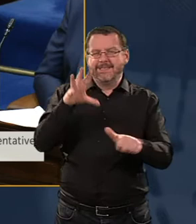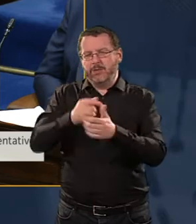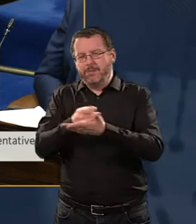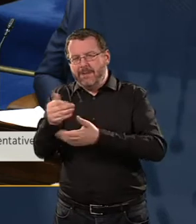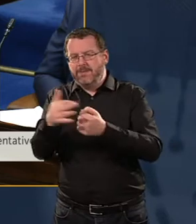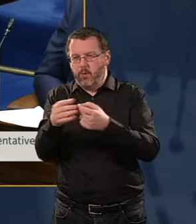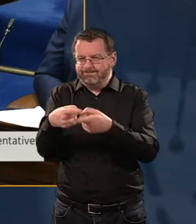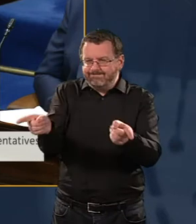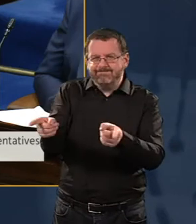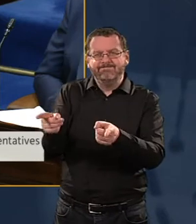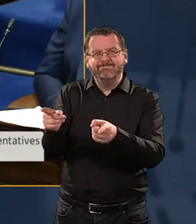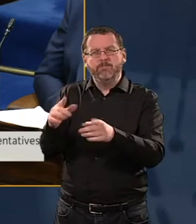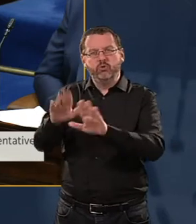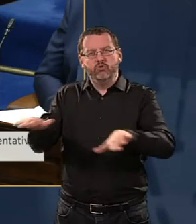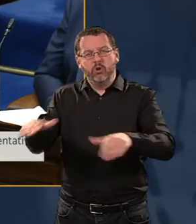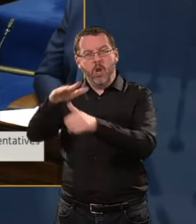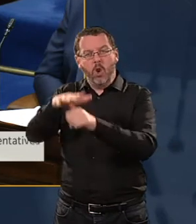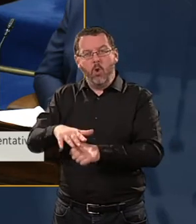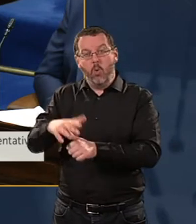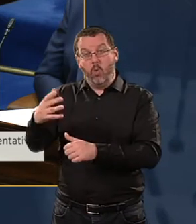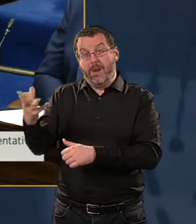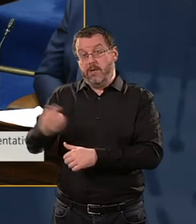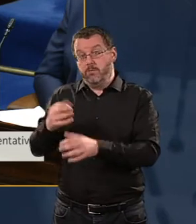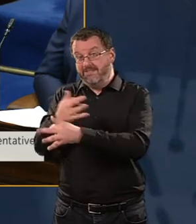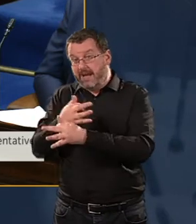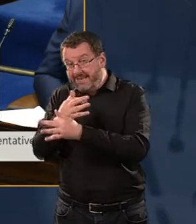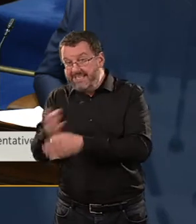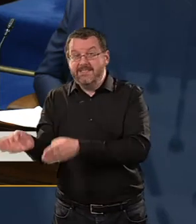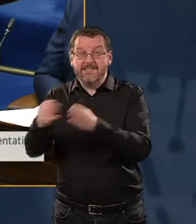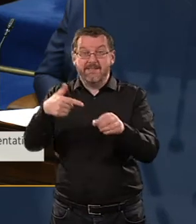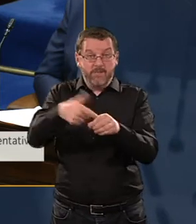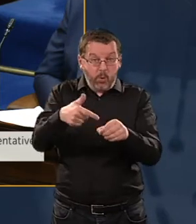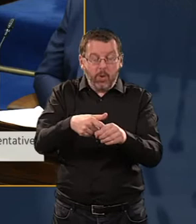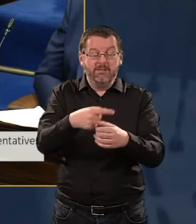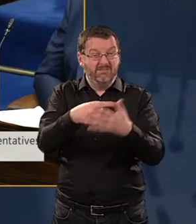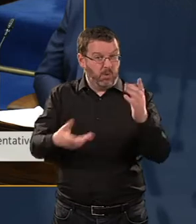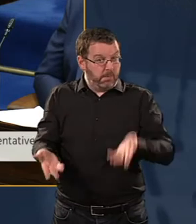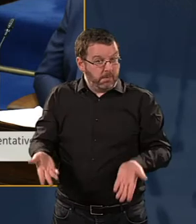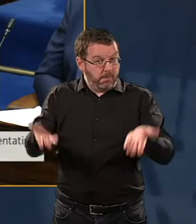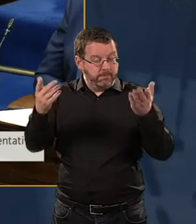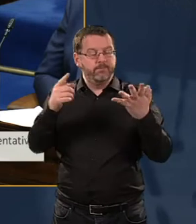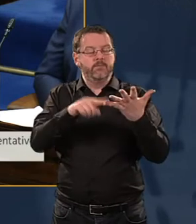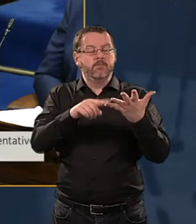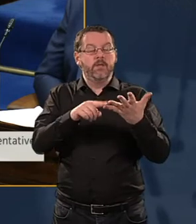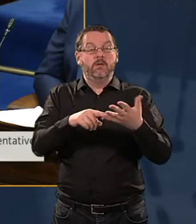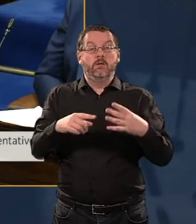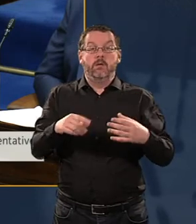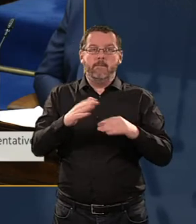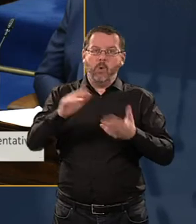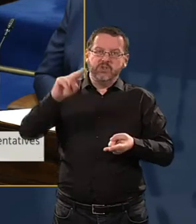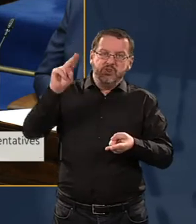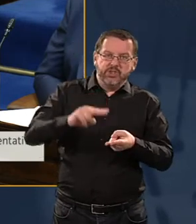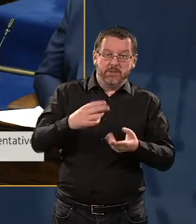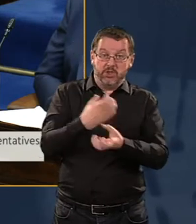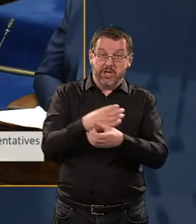such as those for children and low income families and the fuel ends. We are bringing in subsidised and affordable child care. We are extending